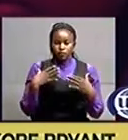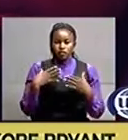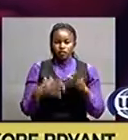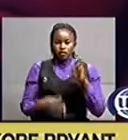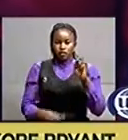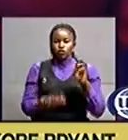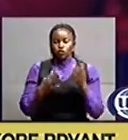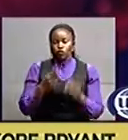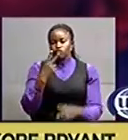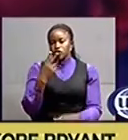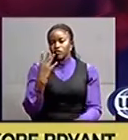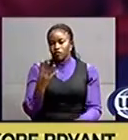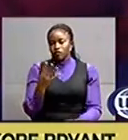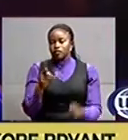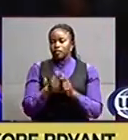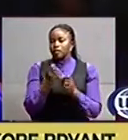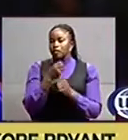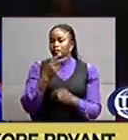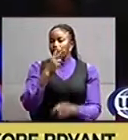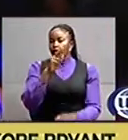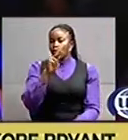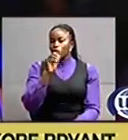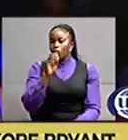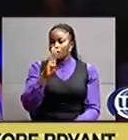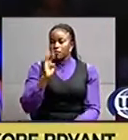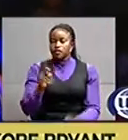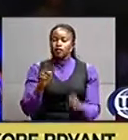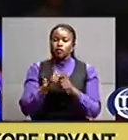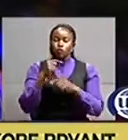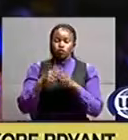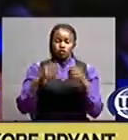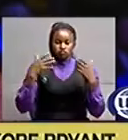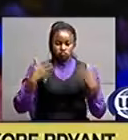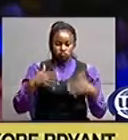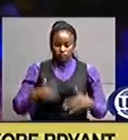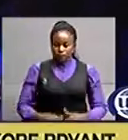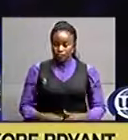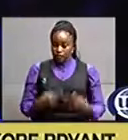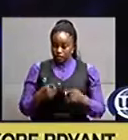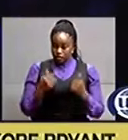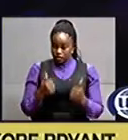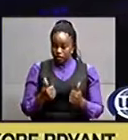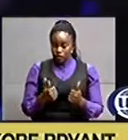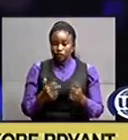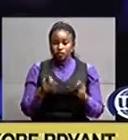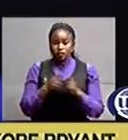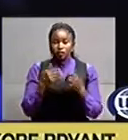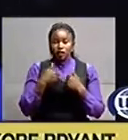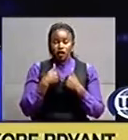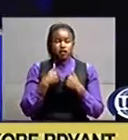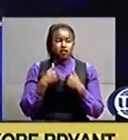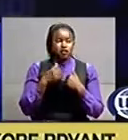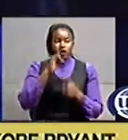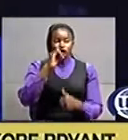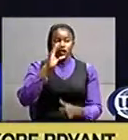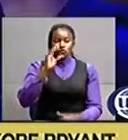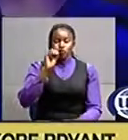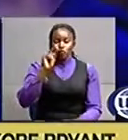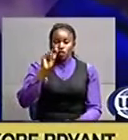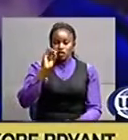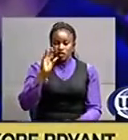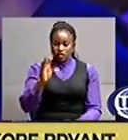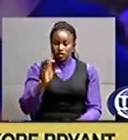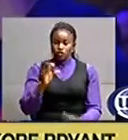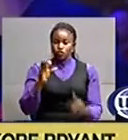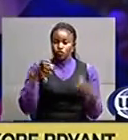the numbers kobe donned during his playing time the lead up to the game had iconic music group boys to men lead